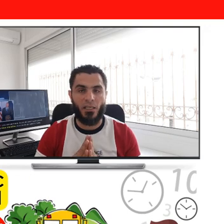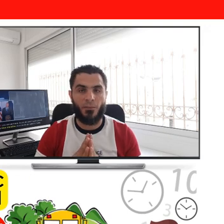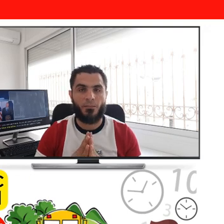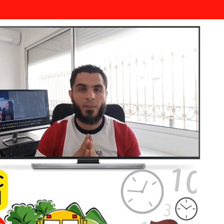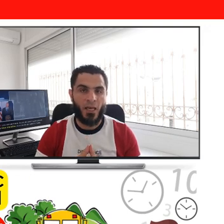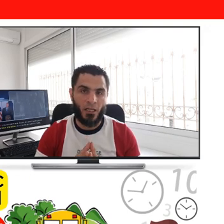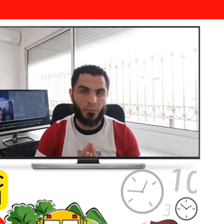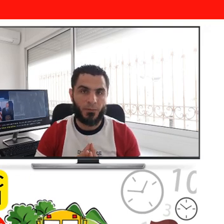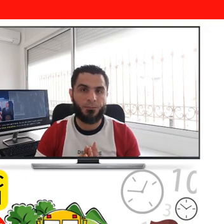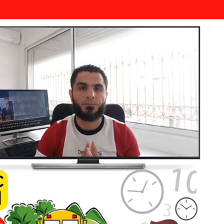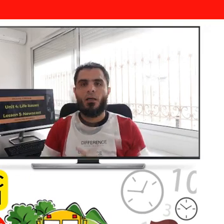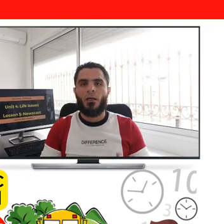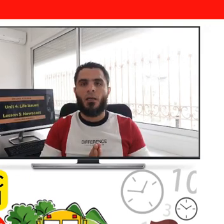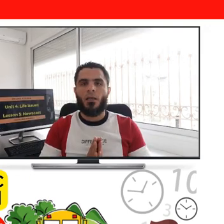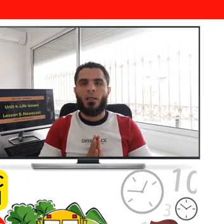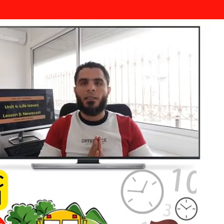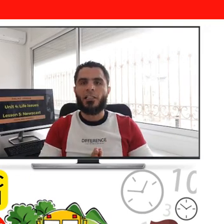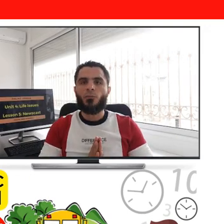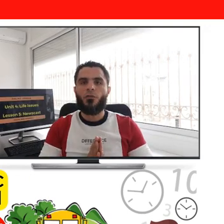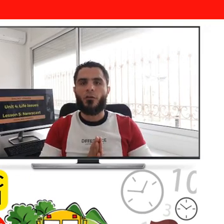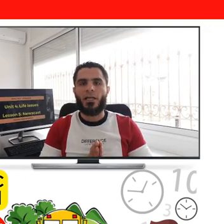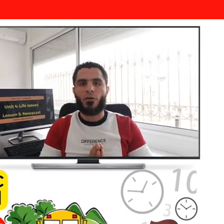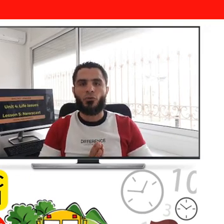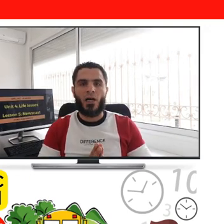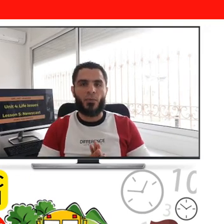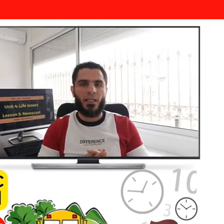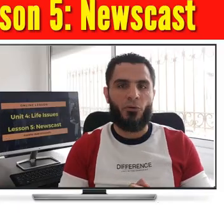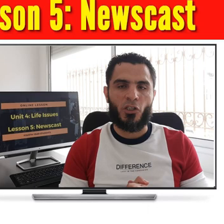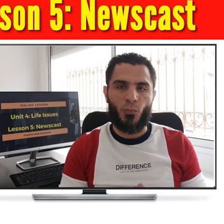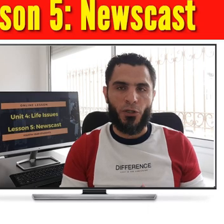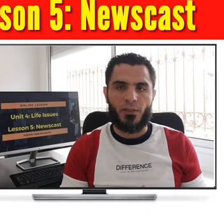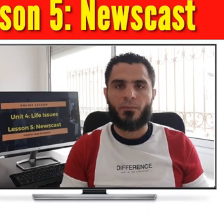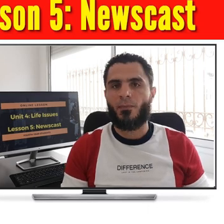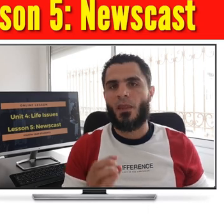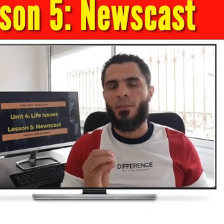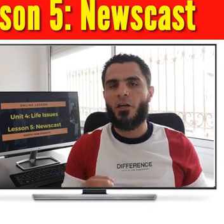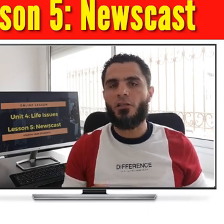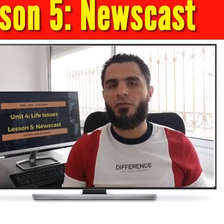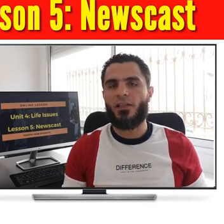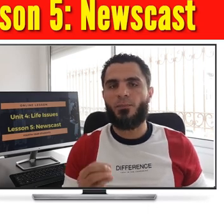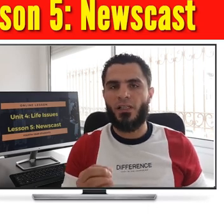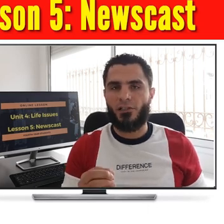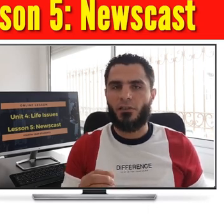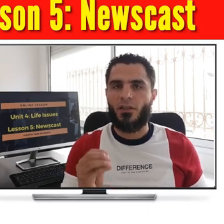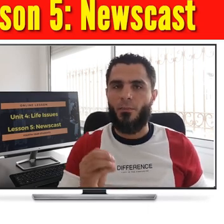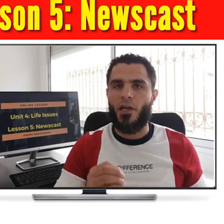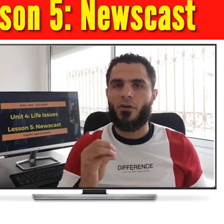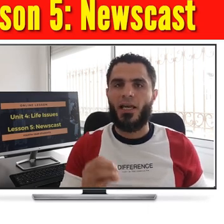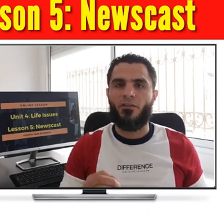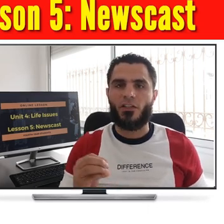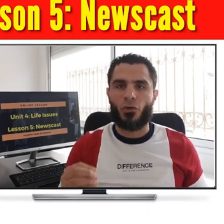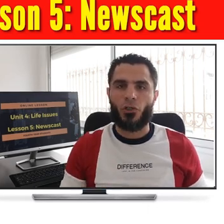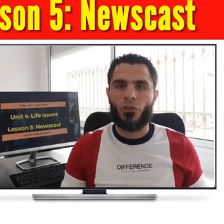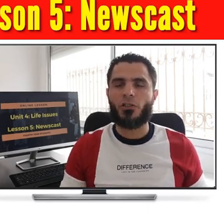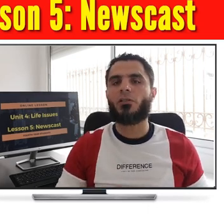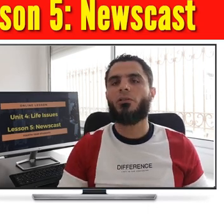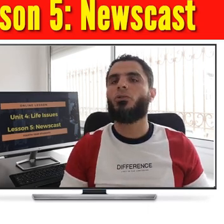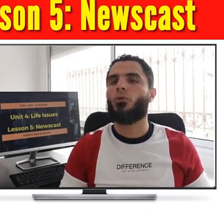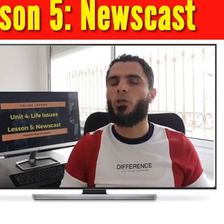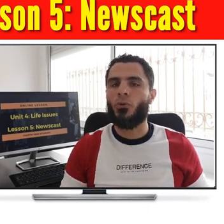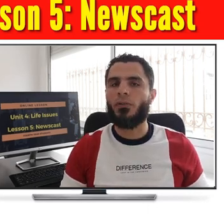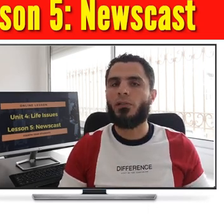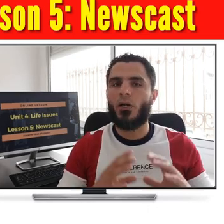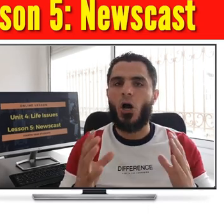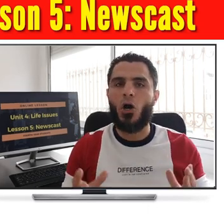if they need any help. Let's move on now to our language points. Because of this blizzard, the mayor gave his orders